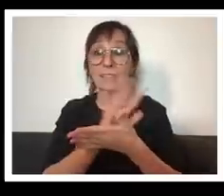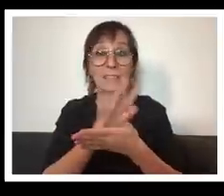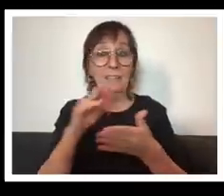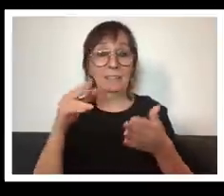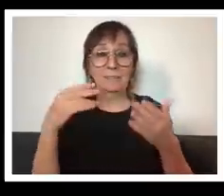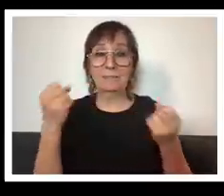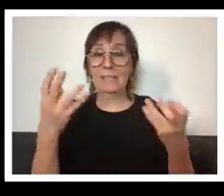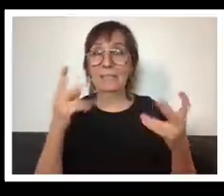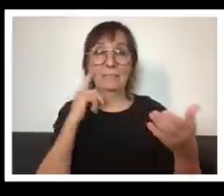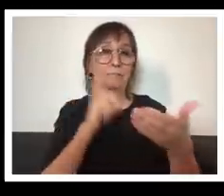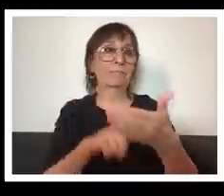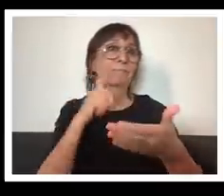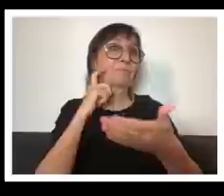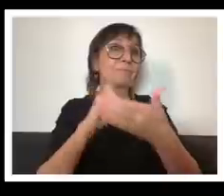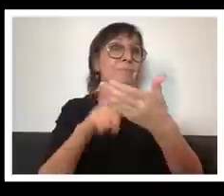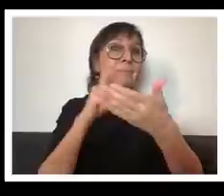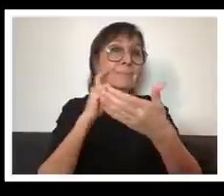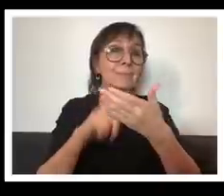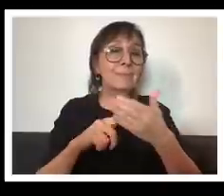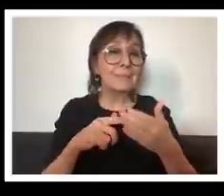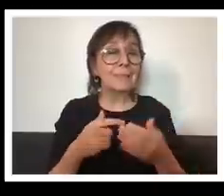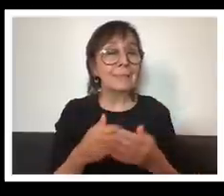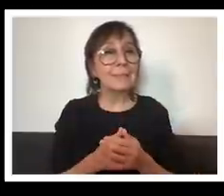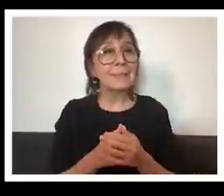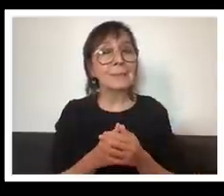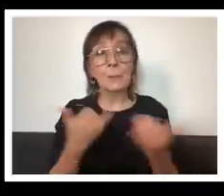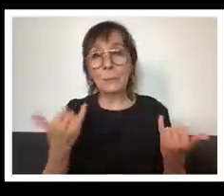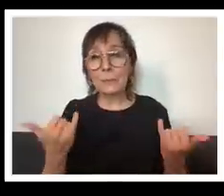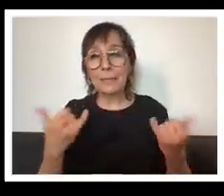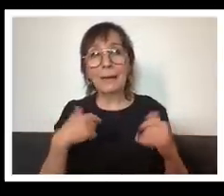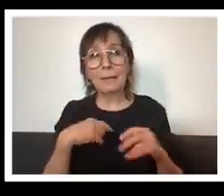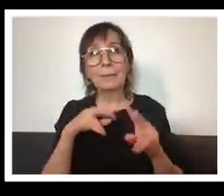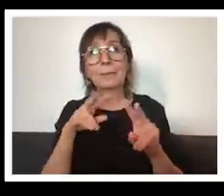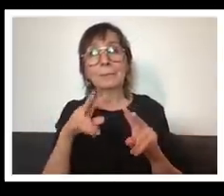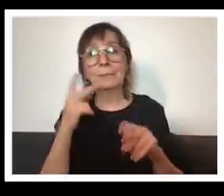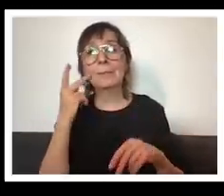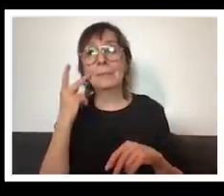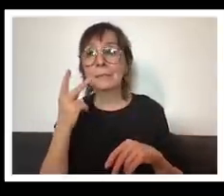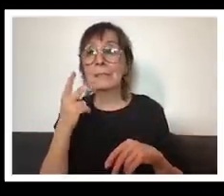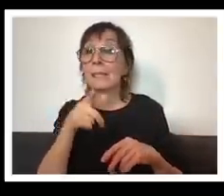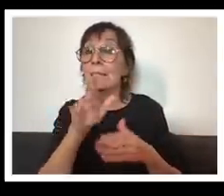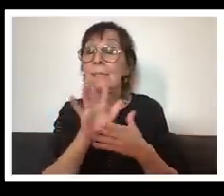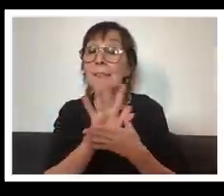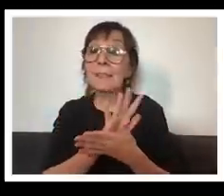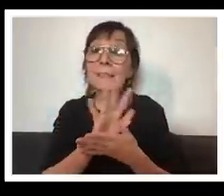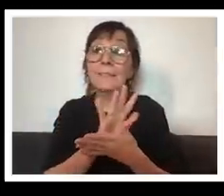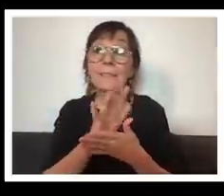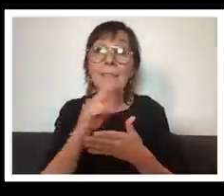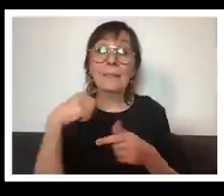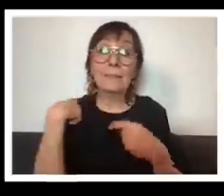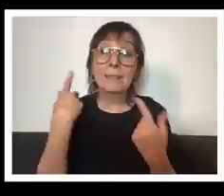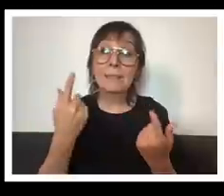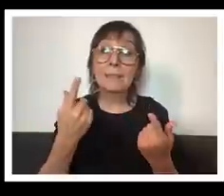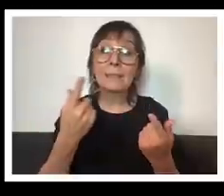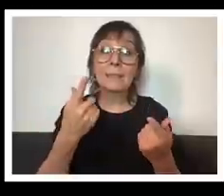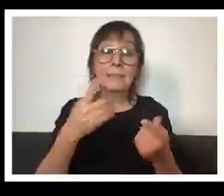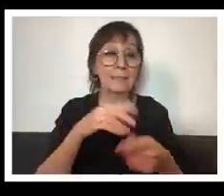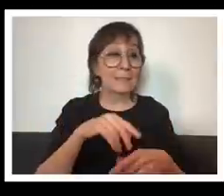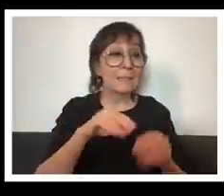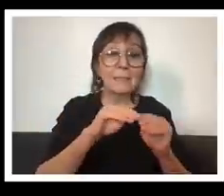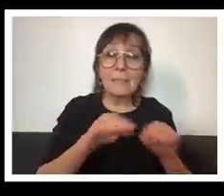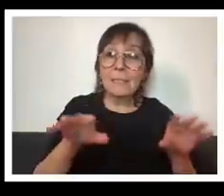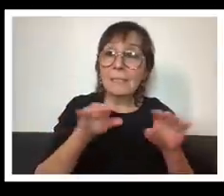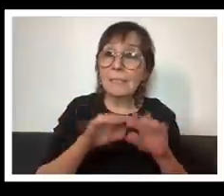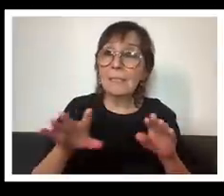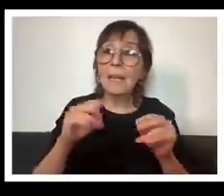uh to see how it has been used uh within the disability